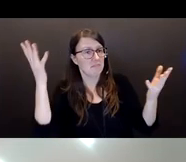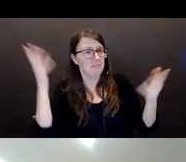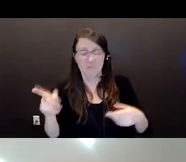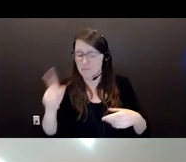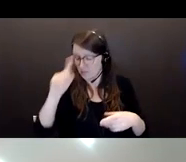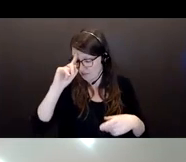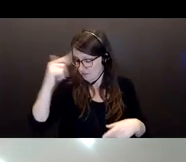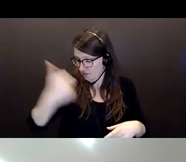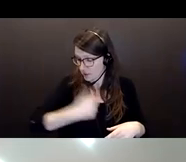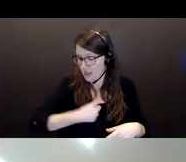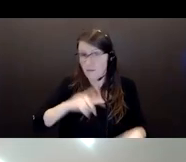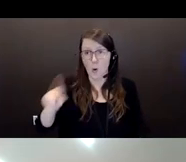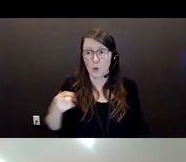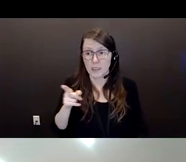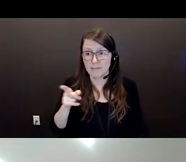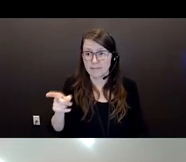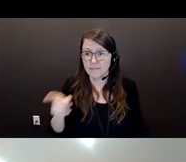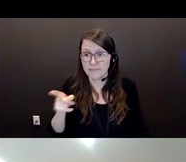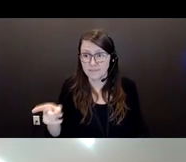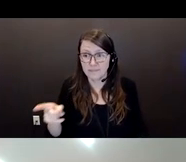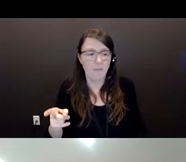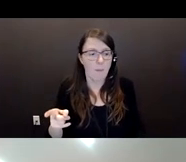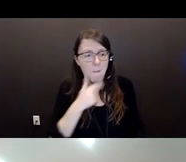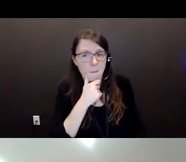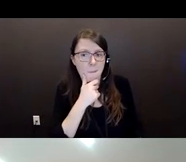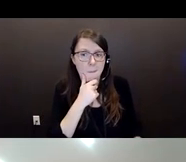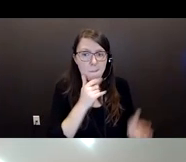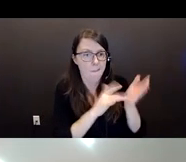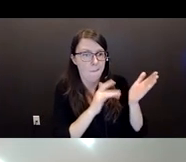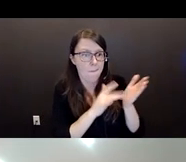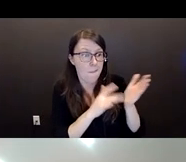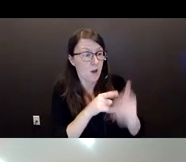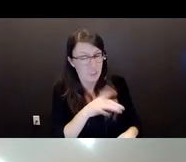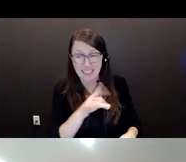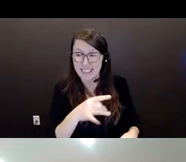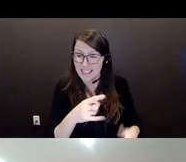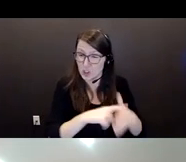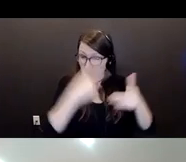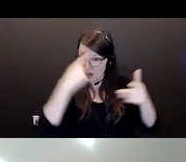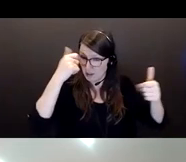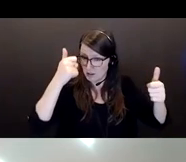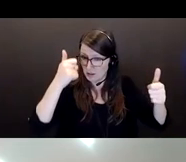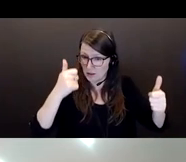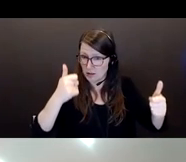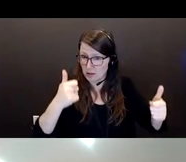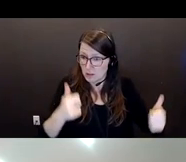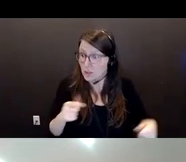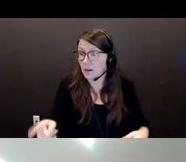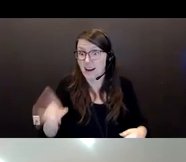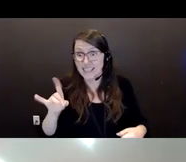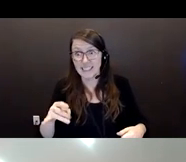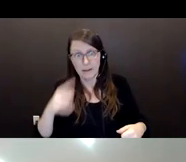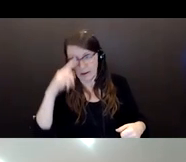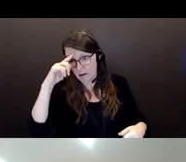of what they could get from her. Even after she started to fail, they still continue to try to take and